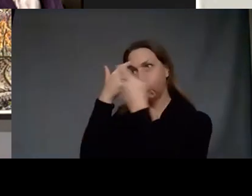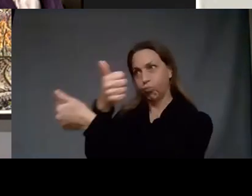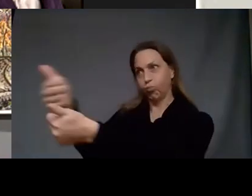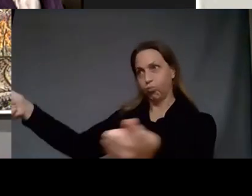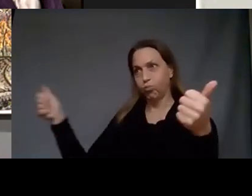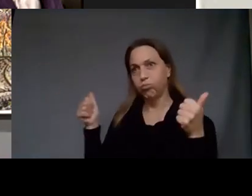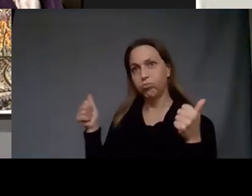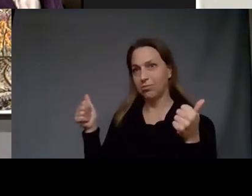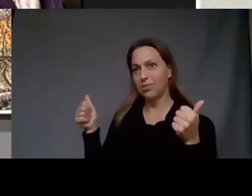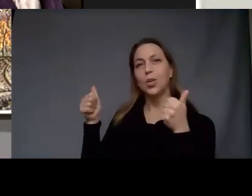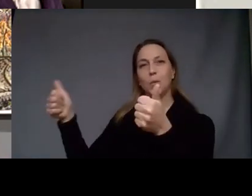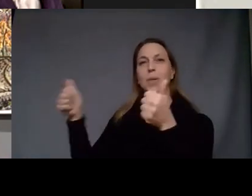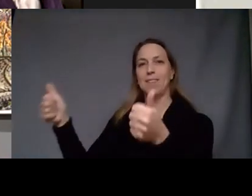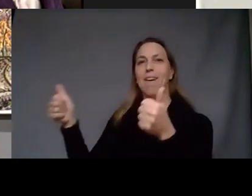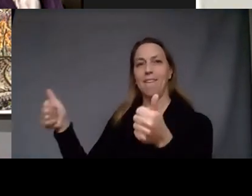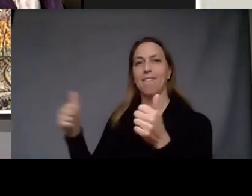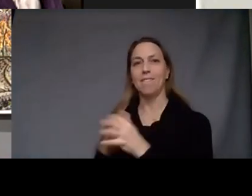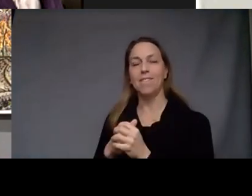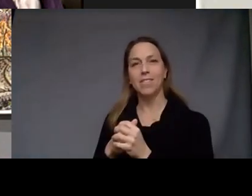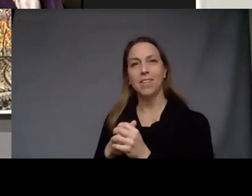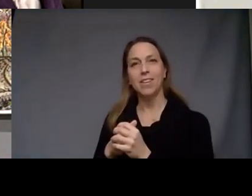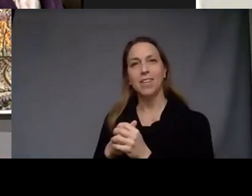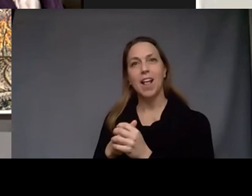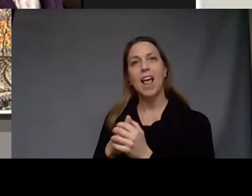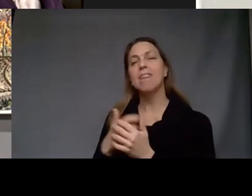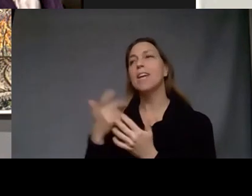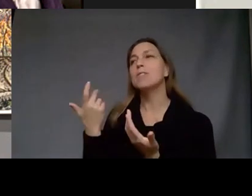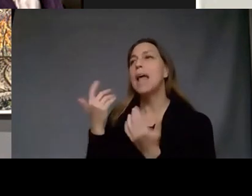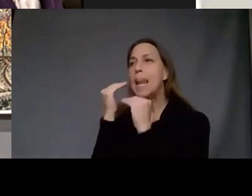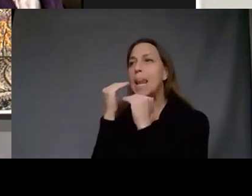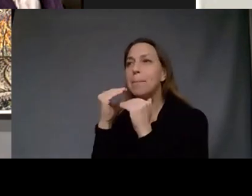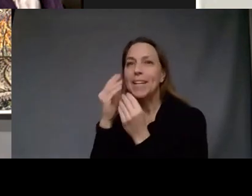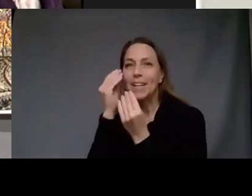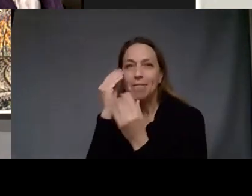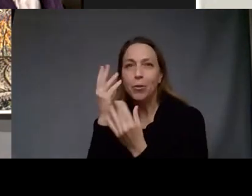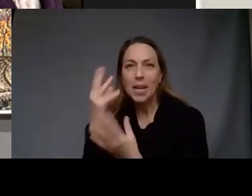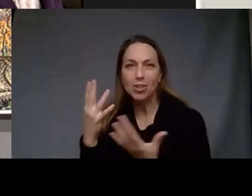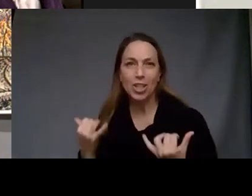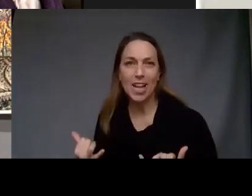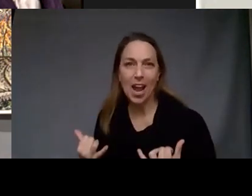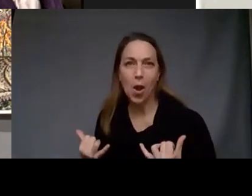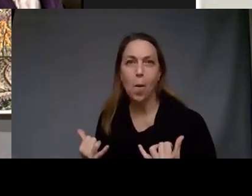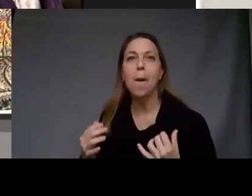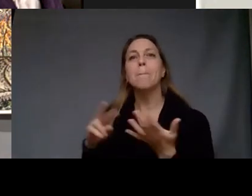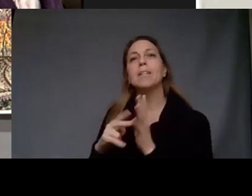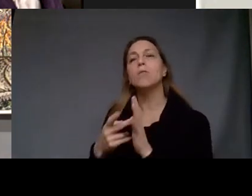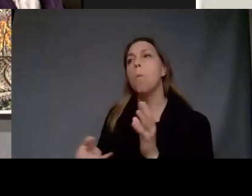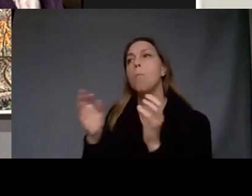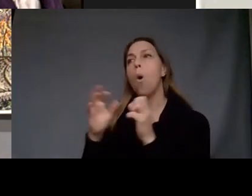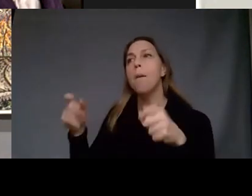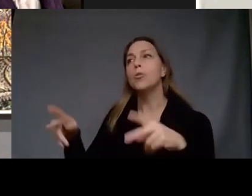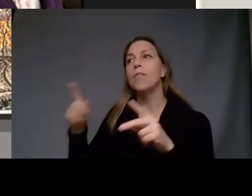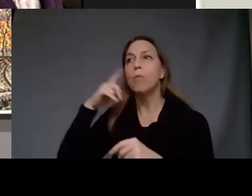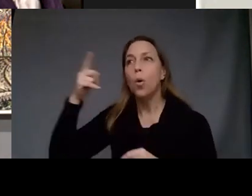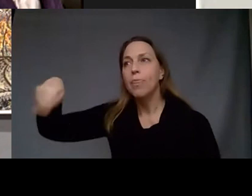a blank canvas although it's not blank but there's less information there and there's more opportunity to bring their own